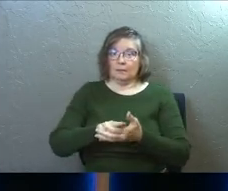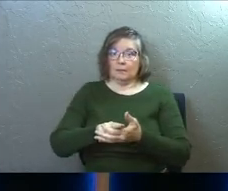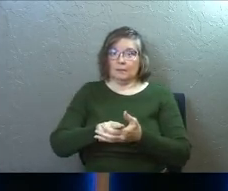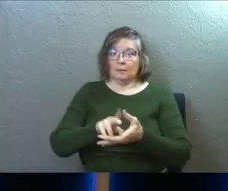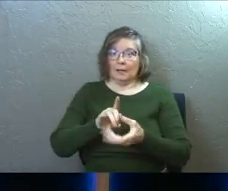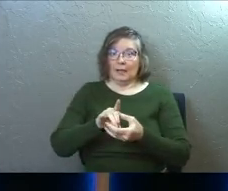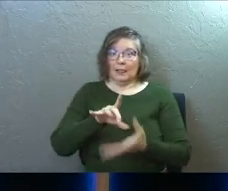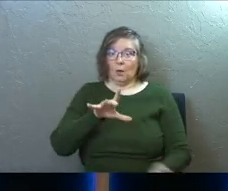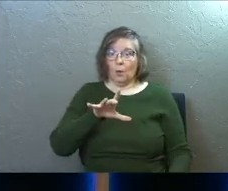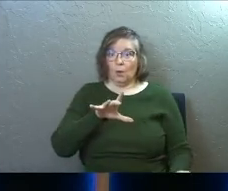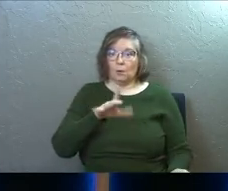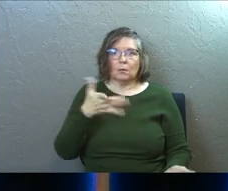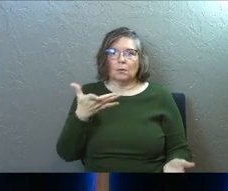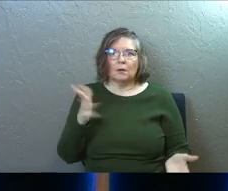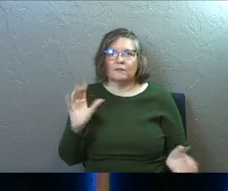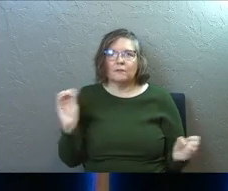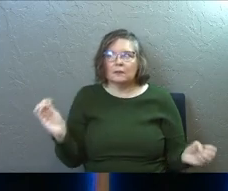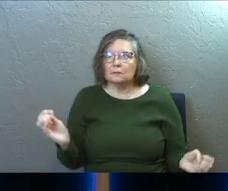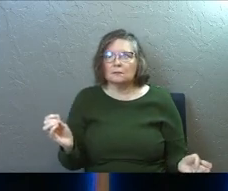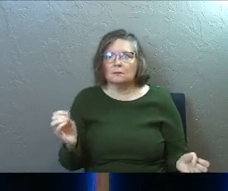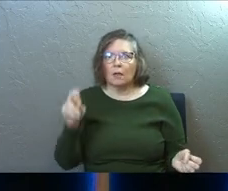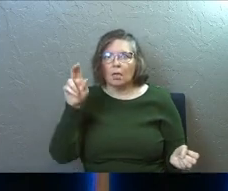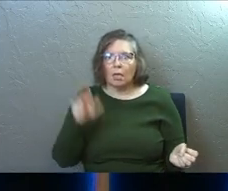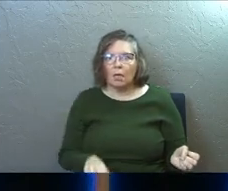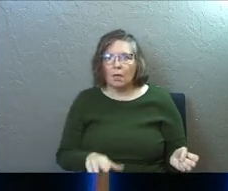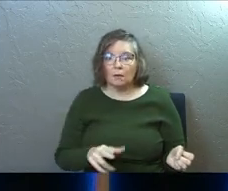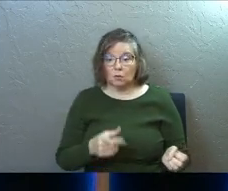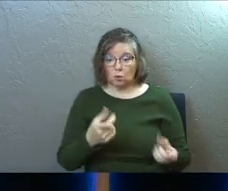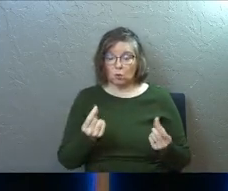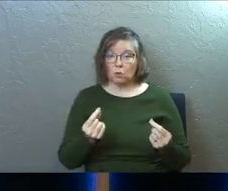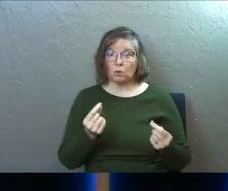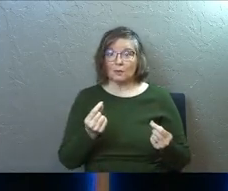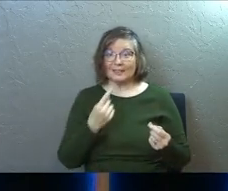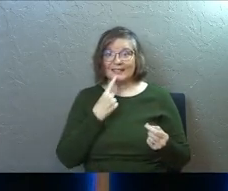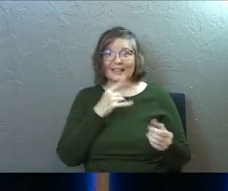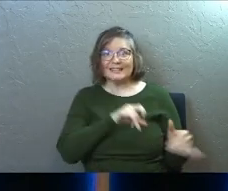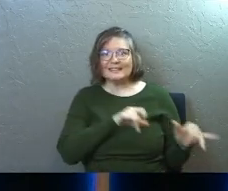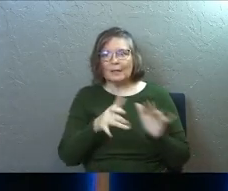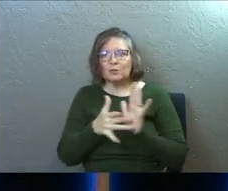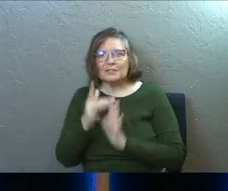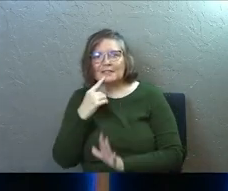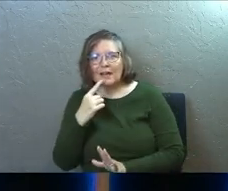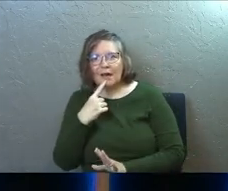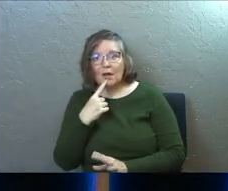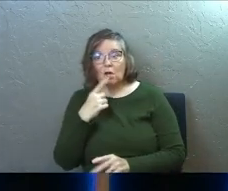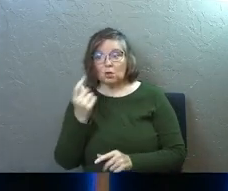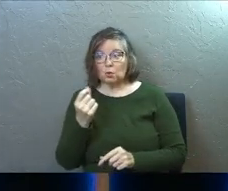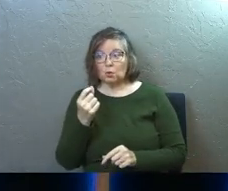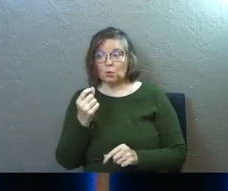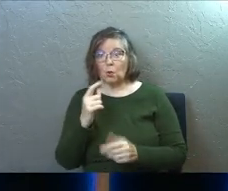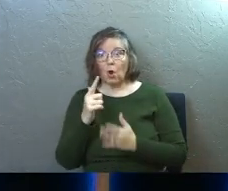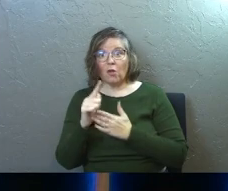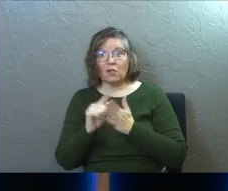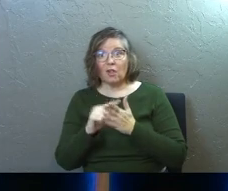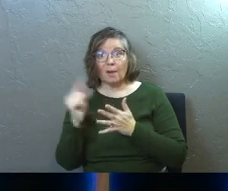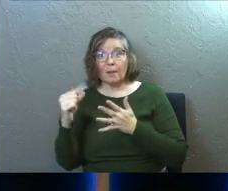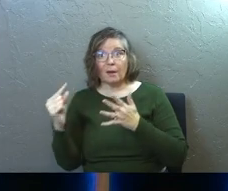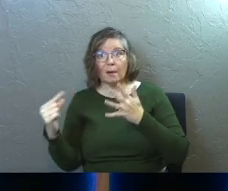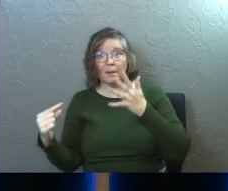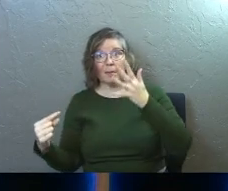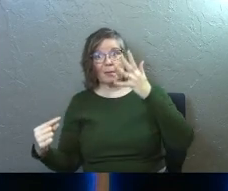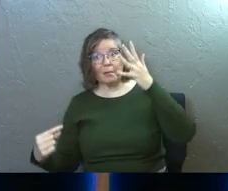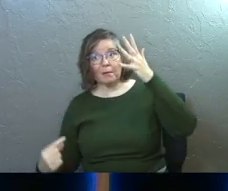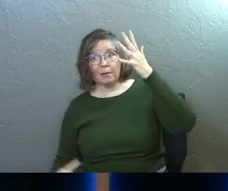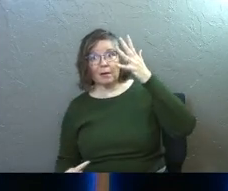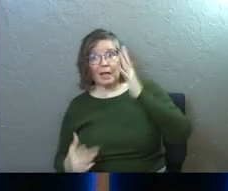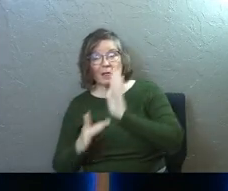Do you see what Jesus is saying? He's saying you can do all the other things in the Bible. Remember